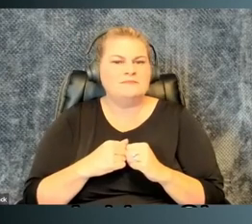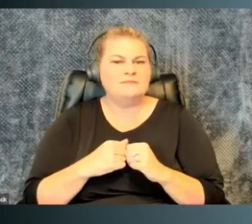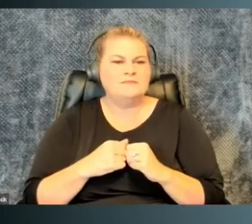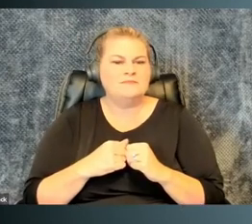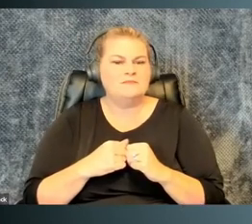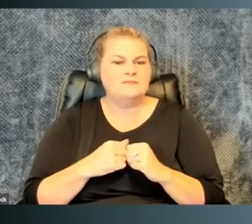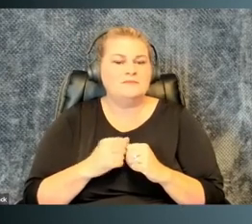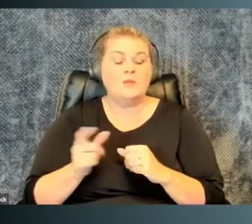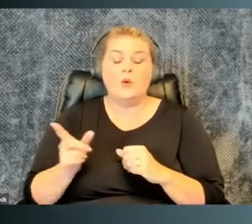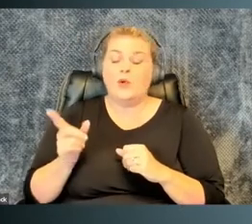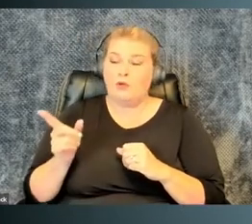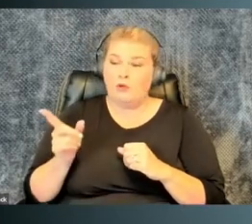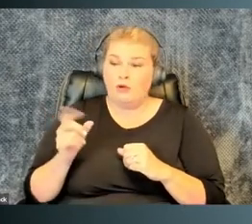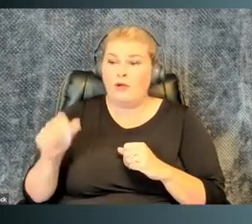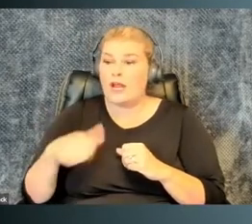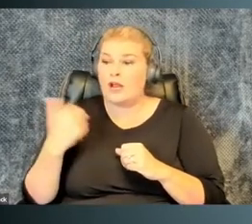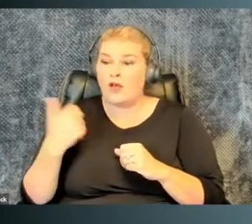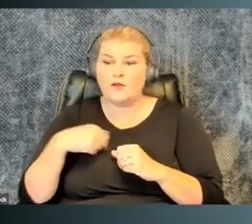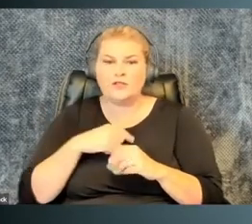me, actually.